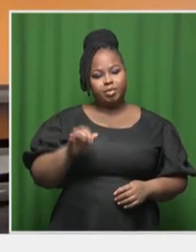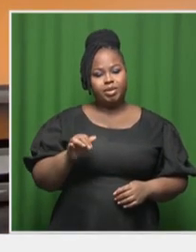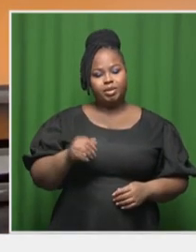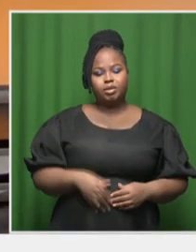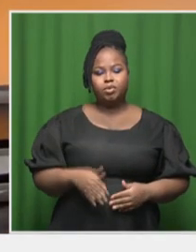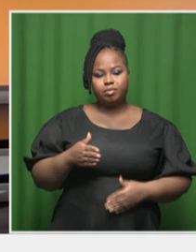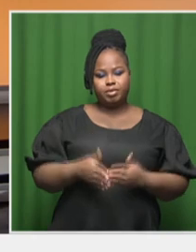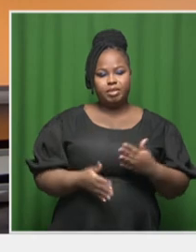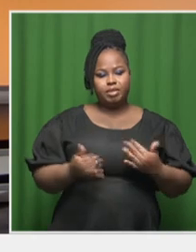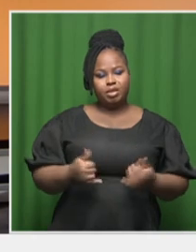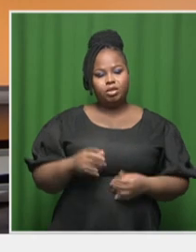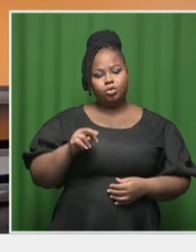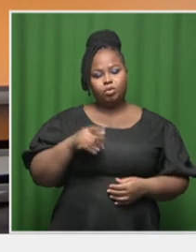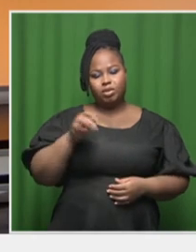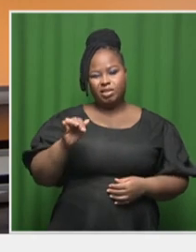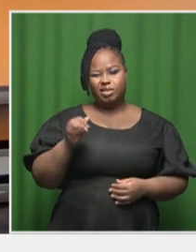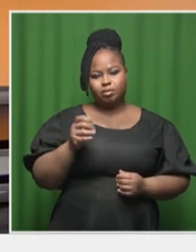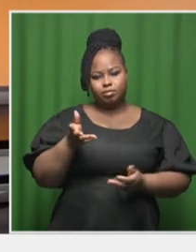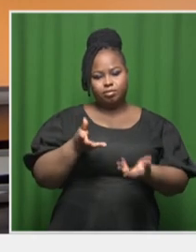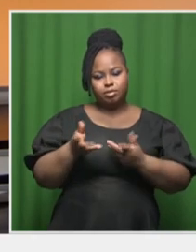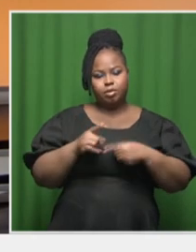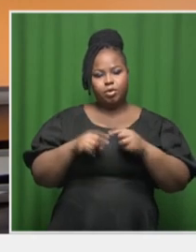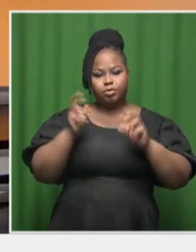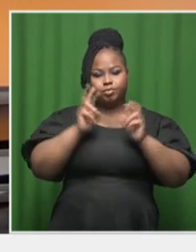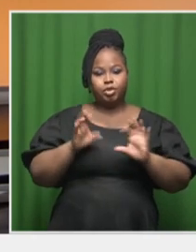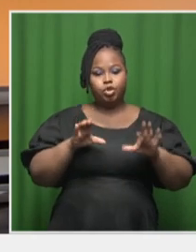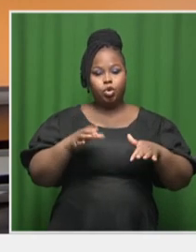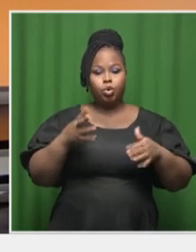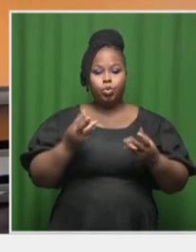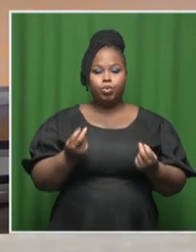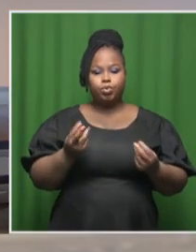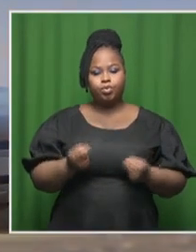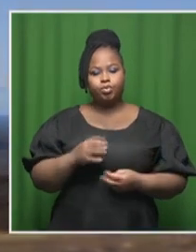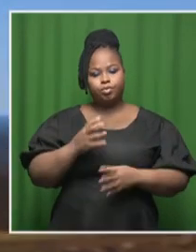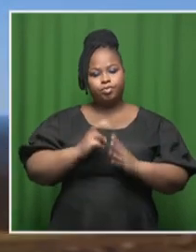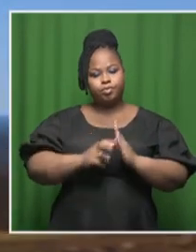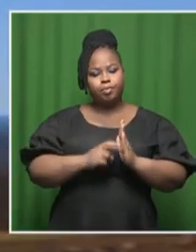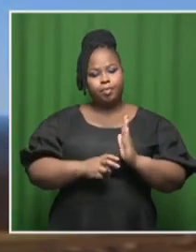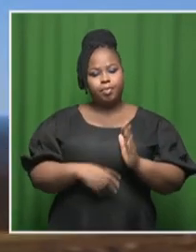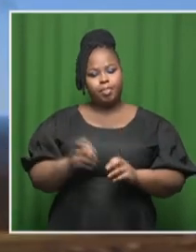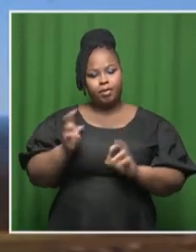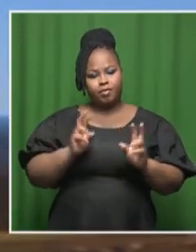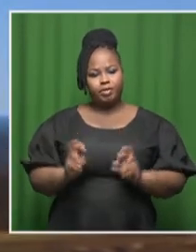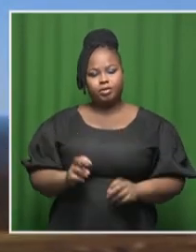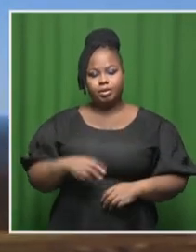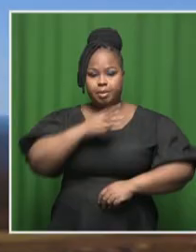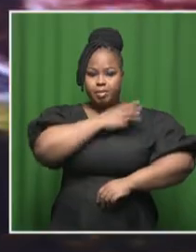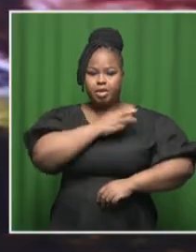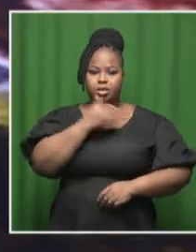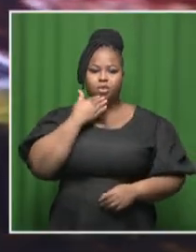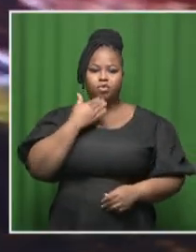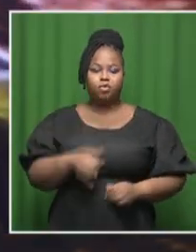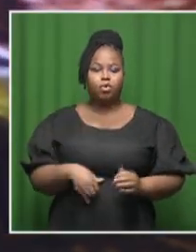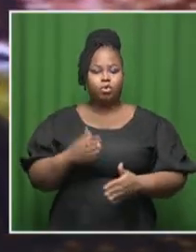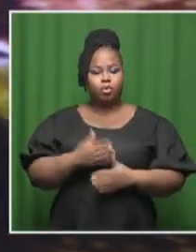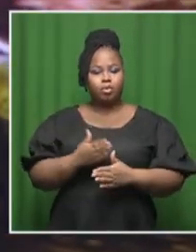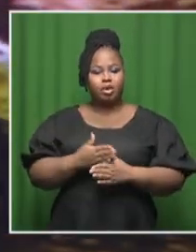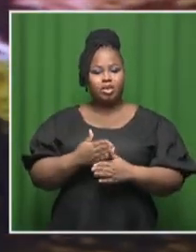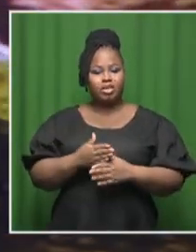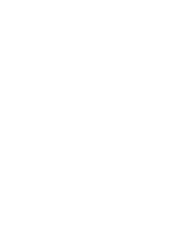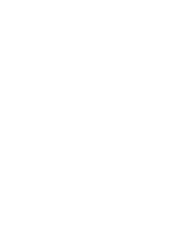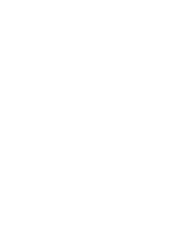leave it there, Villapian Thule, speaking to us about ESCOM's new grid connection rules. He, of course, is ESCOM's general manager of operations